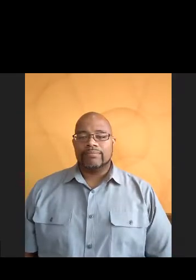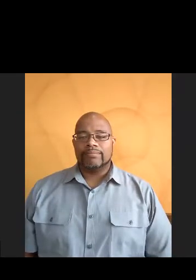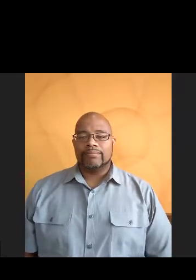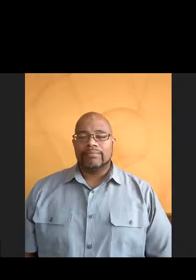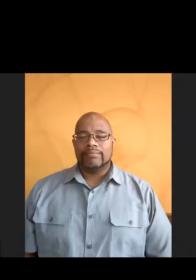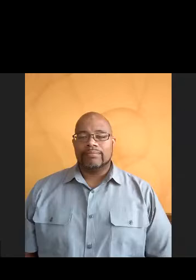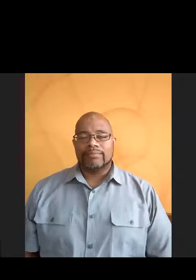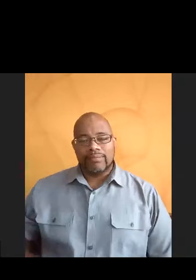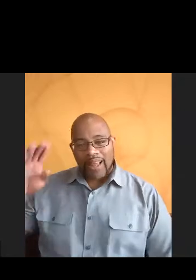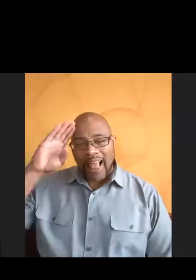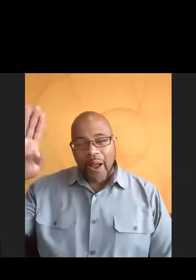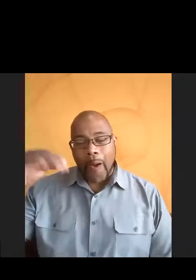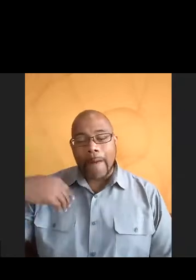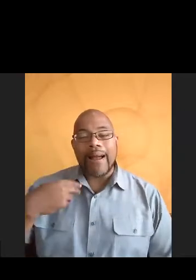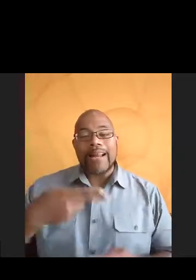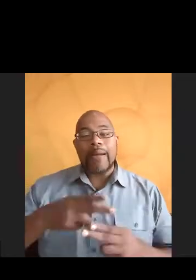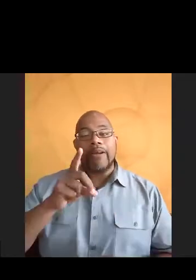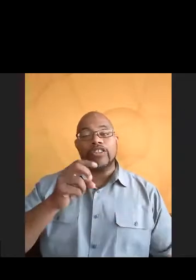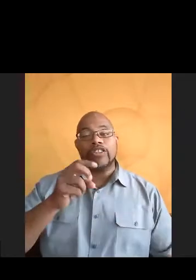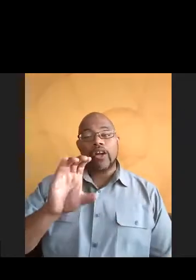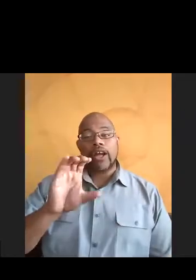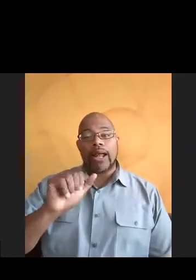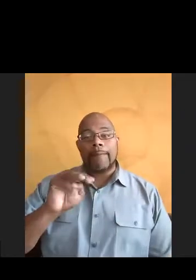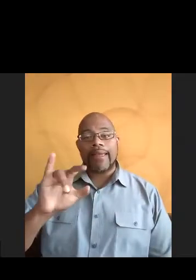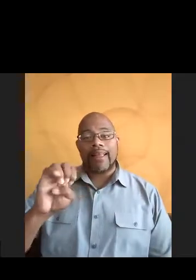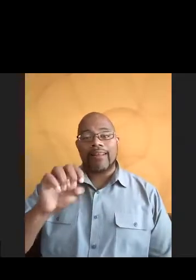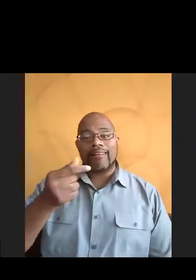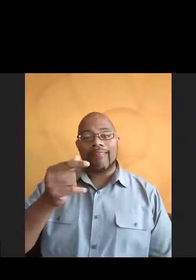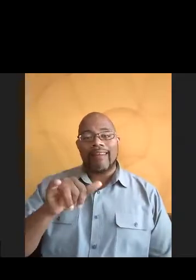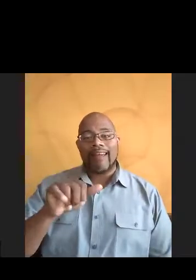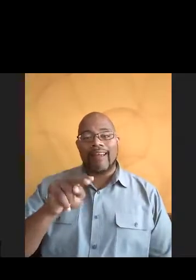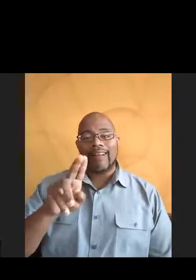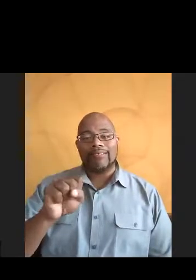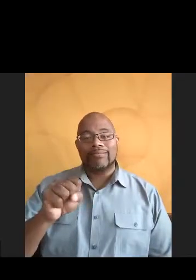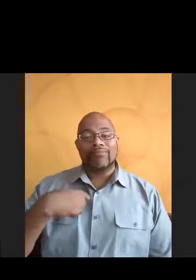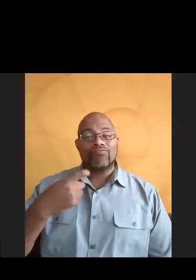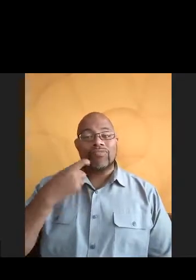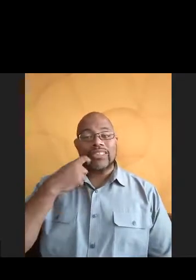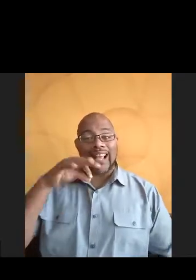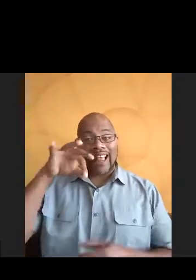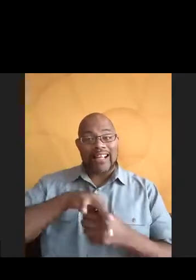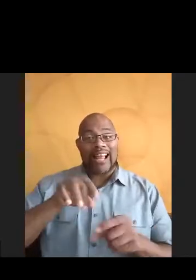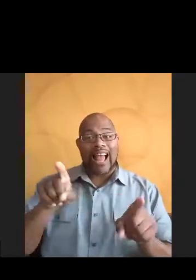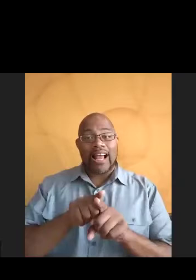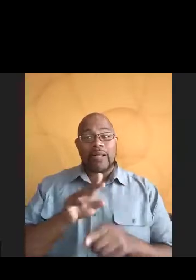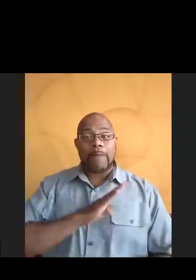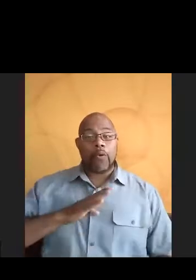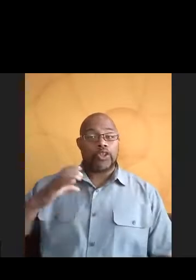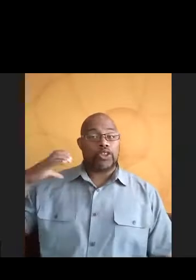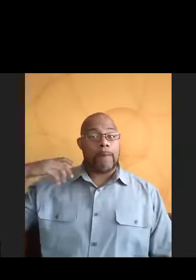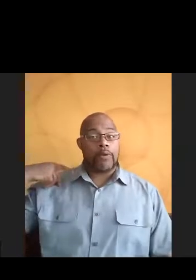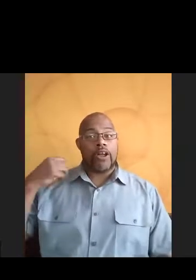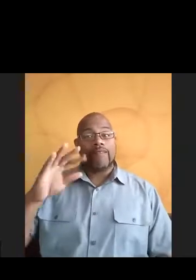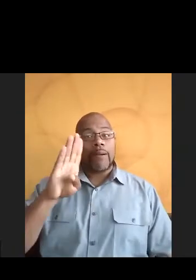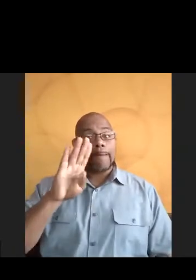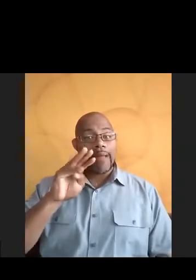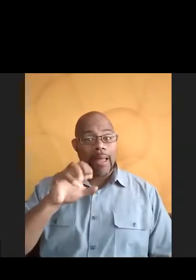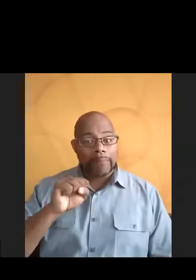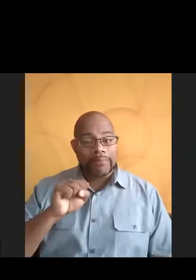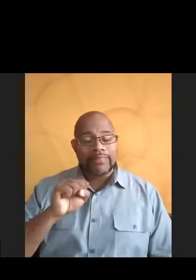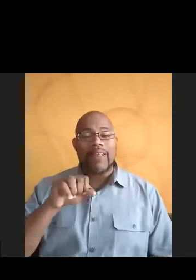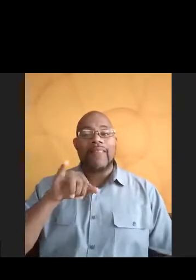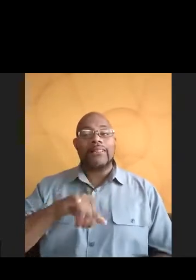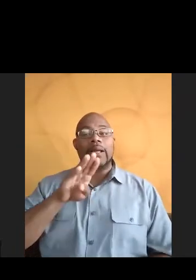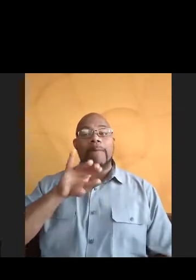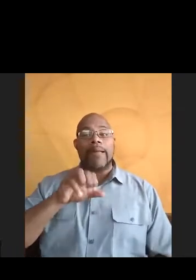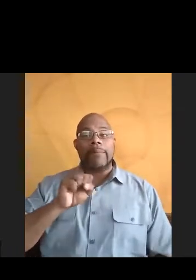Hi, my name is Dr. Camille Gayness and I have recently been elected as the board chair of BIMS and this is